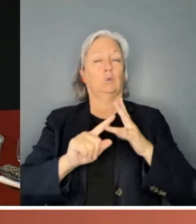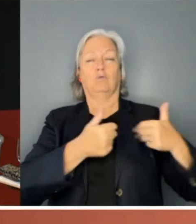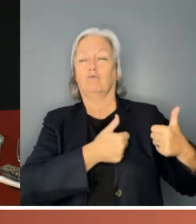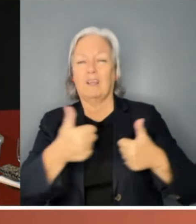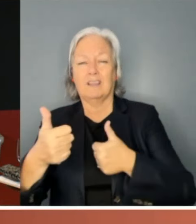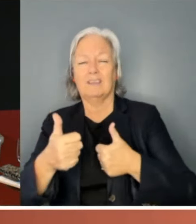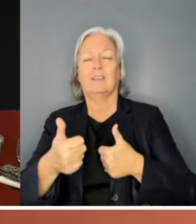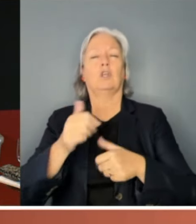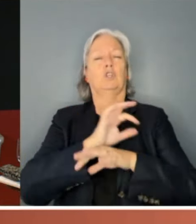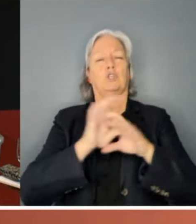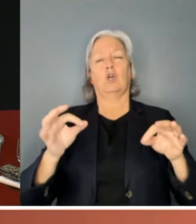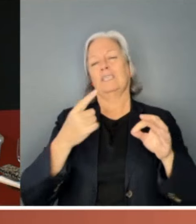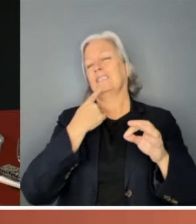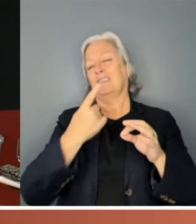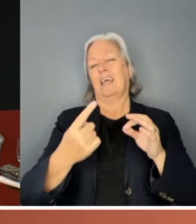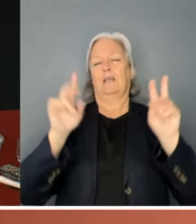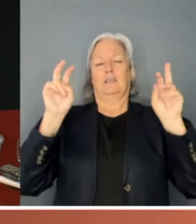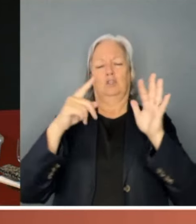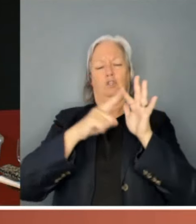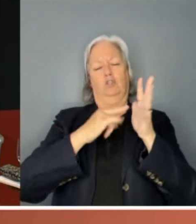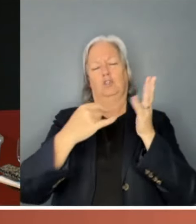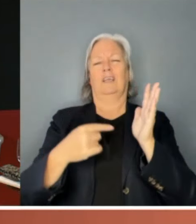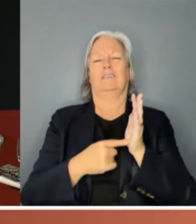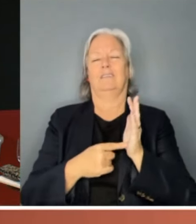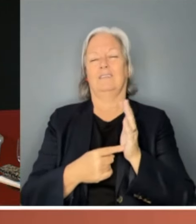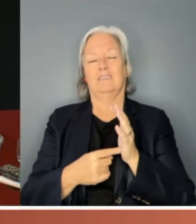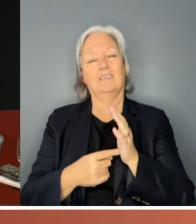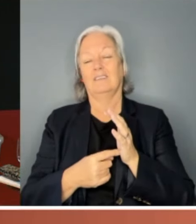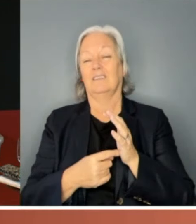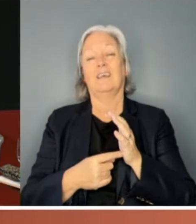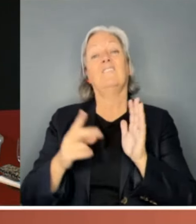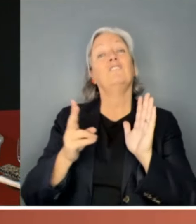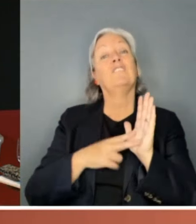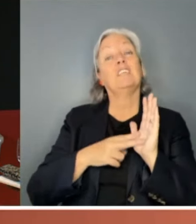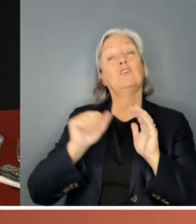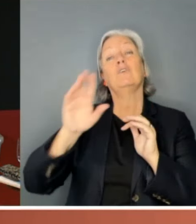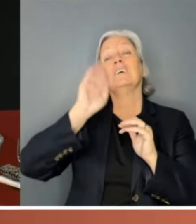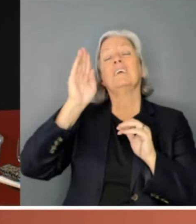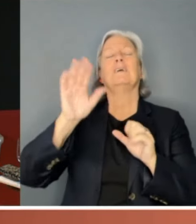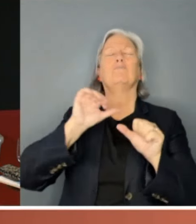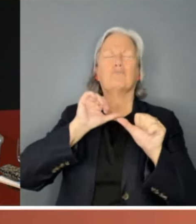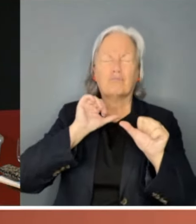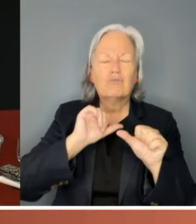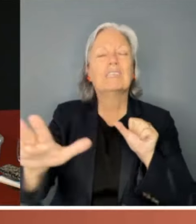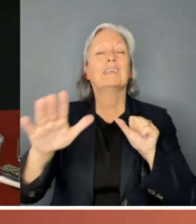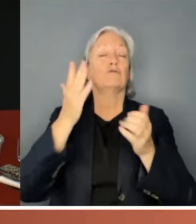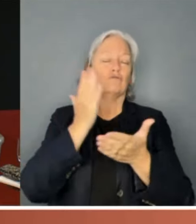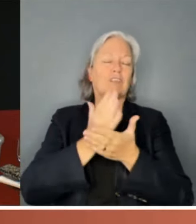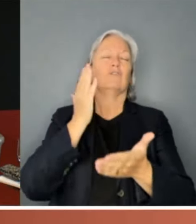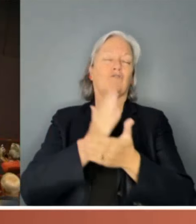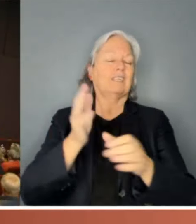just and get on board. And I just want to say, Virginia, that was absolutely brilliant. thank you. It was absolutely brilliant. Thank you.